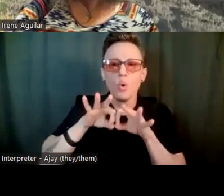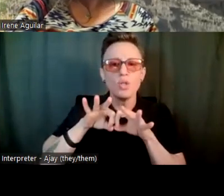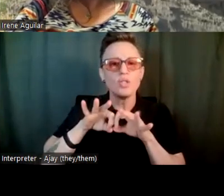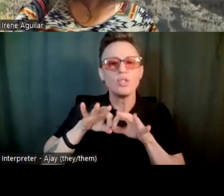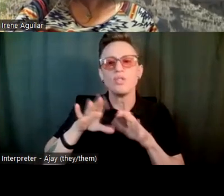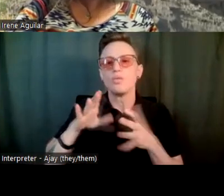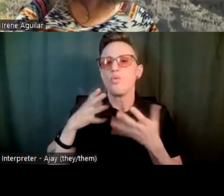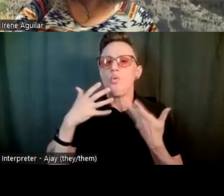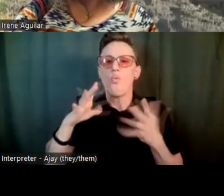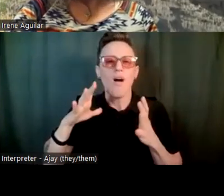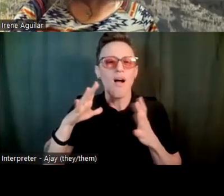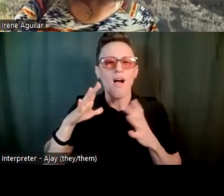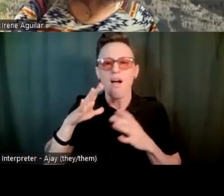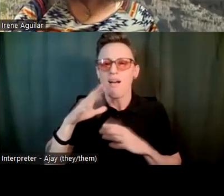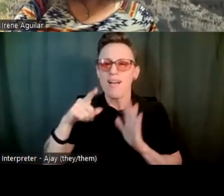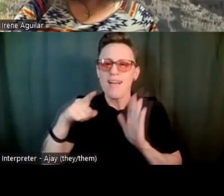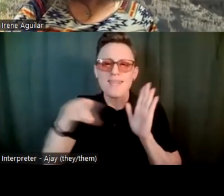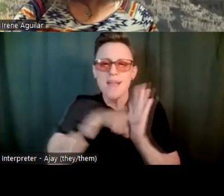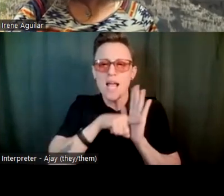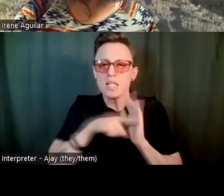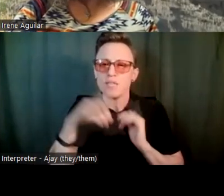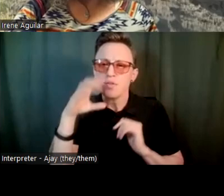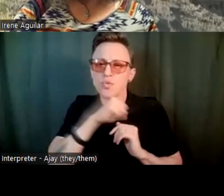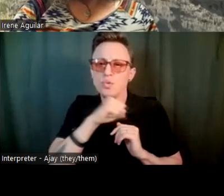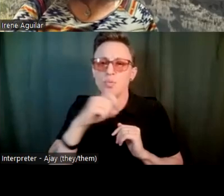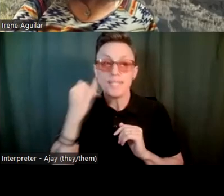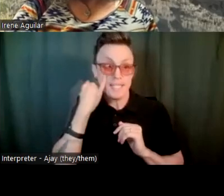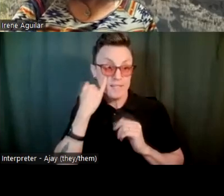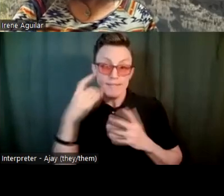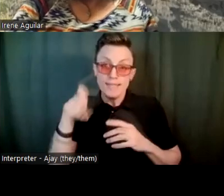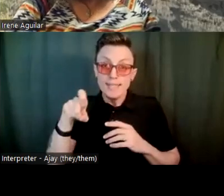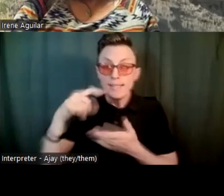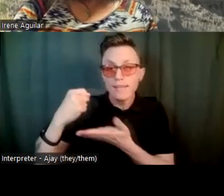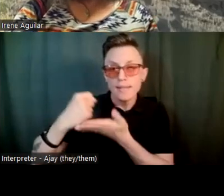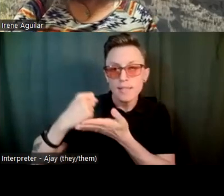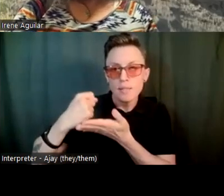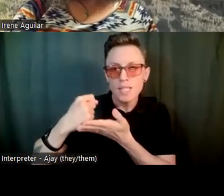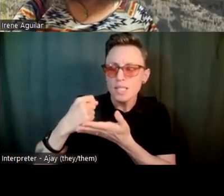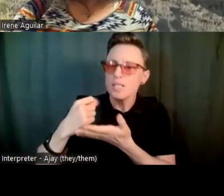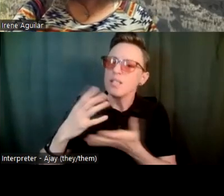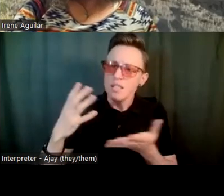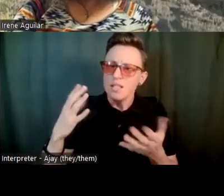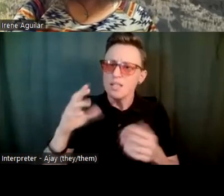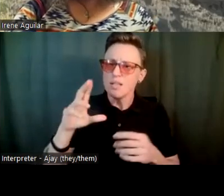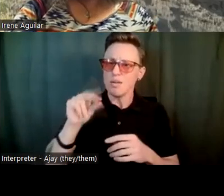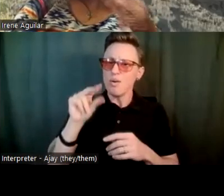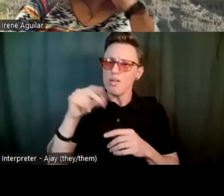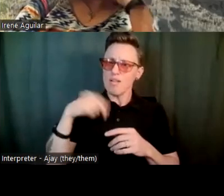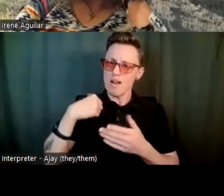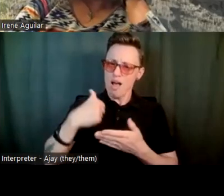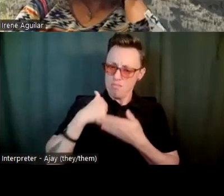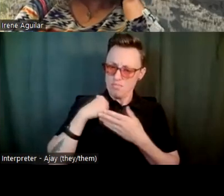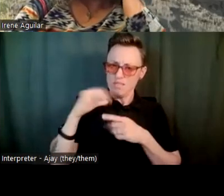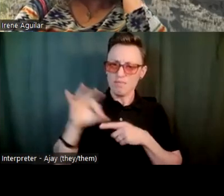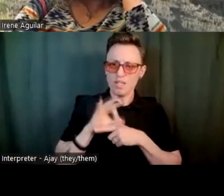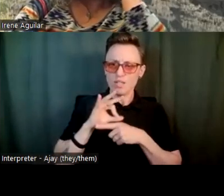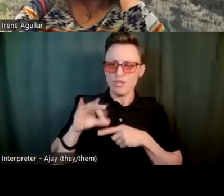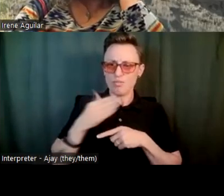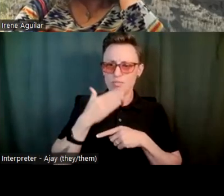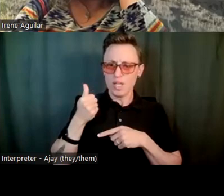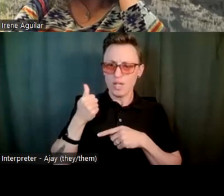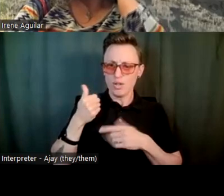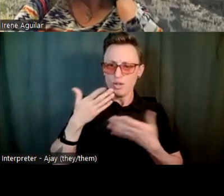counseling and therapy to help you, um, um, just function better as a person. I, I think, um,